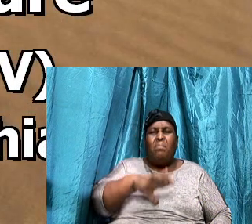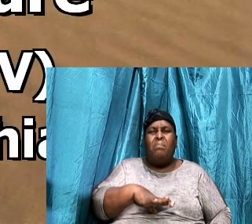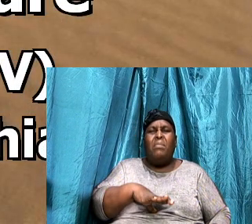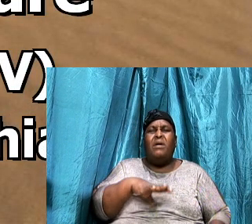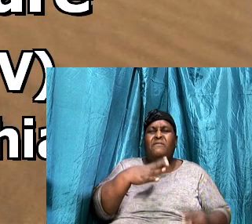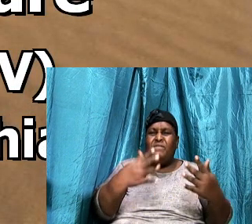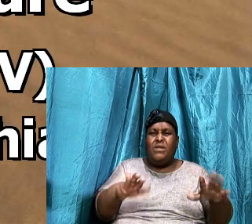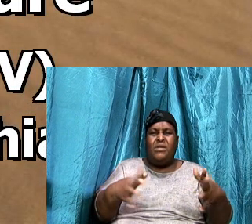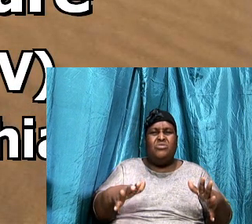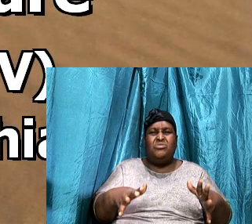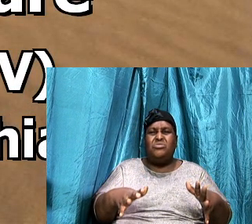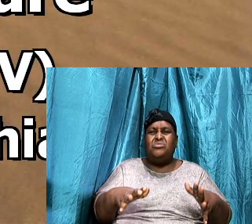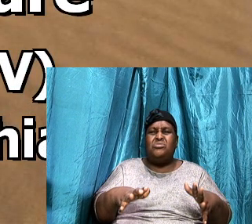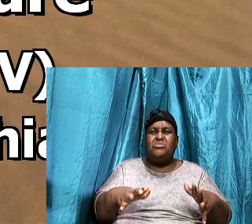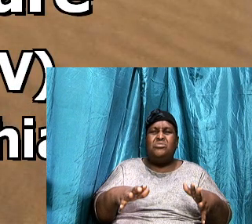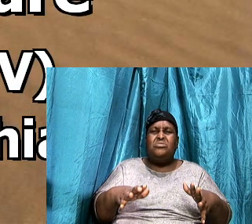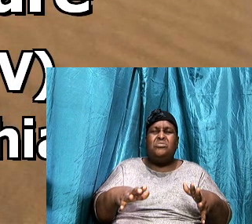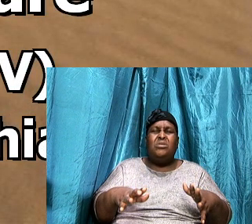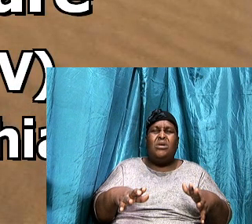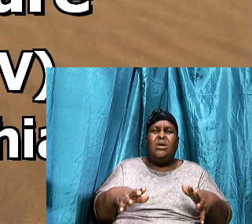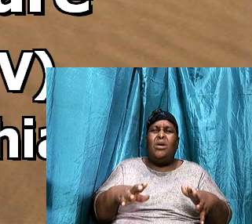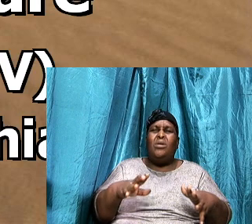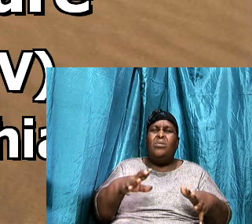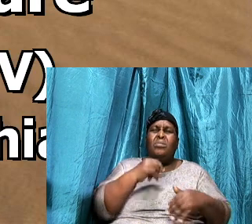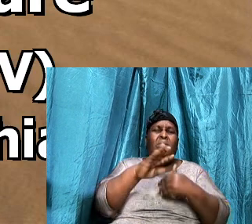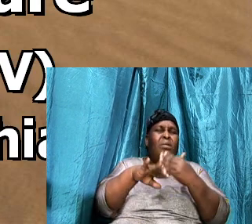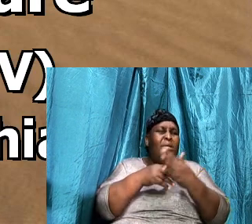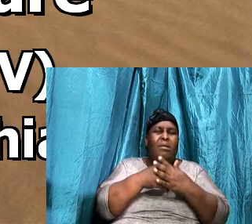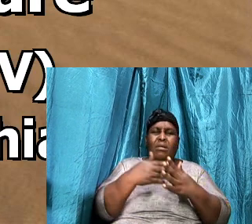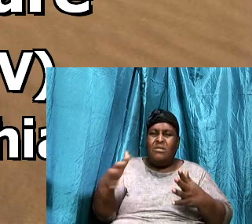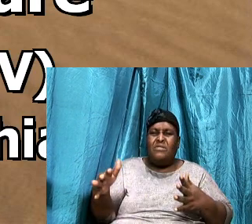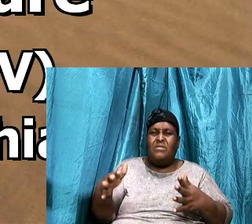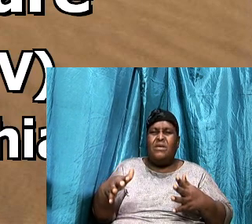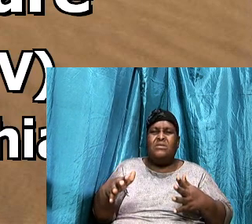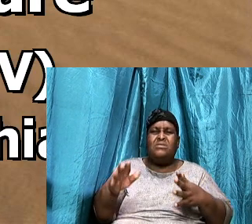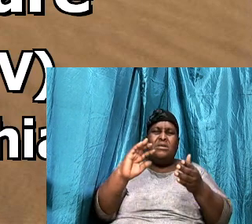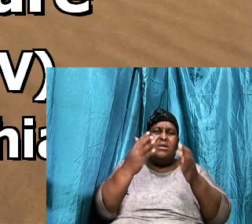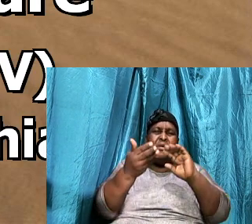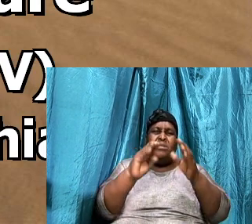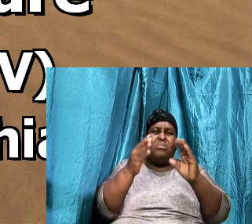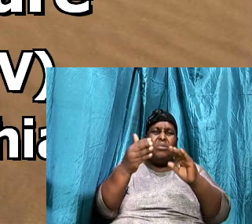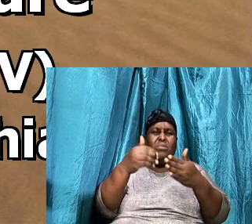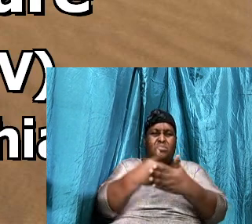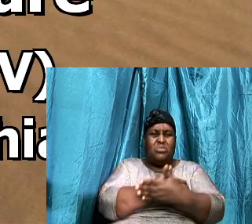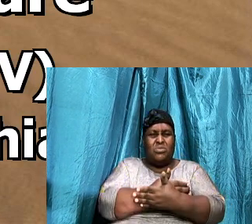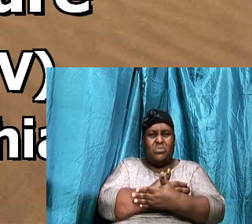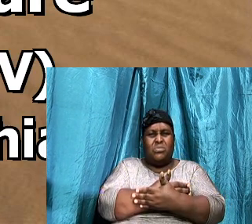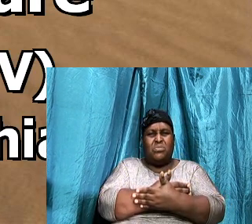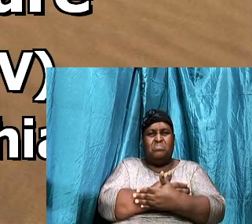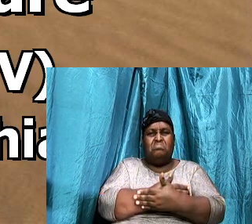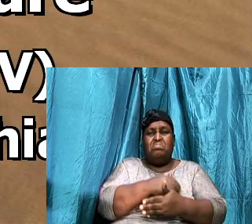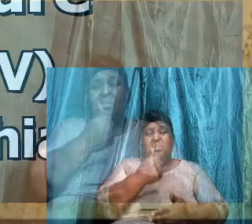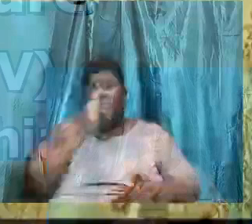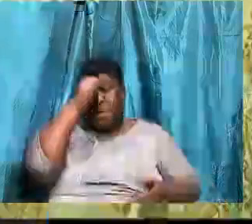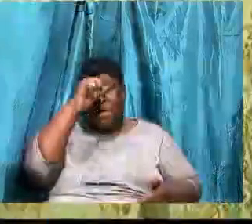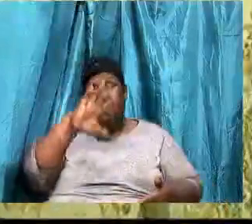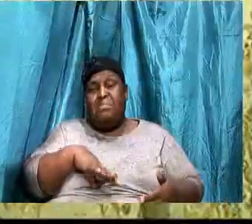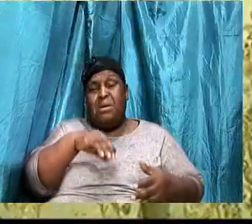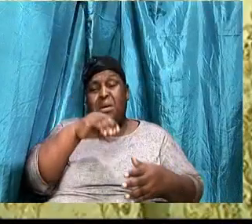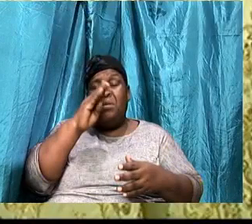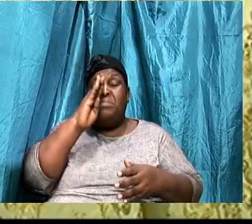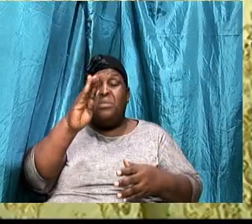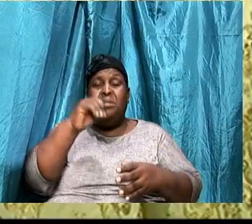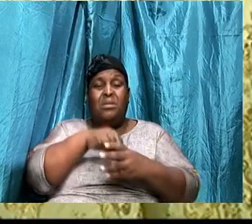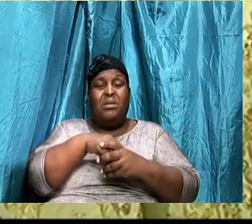away and behold, all things are become new. Any man being Christ is a new creature. There are some things